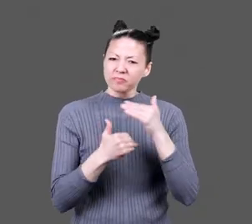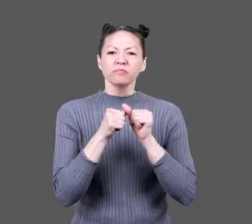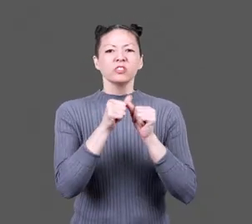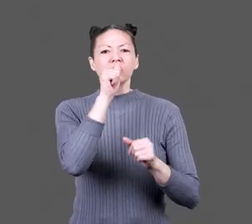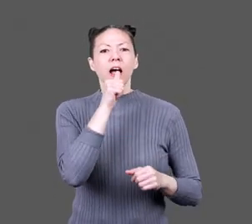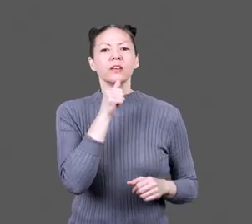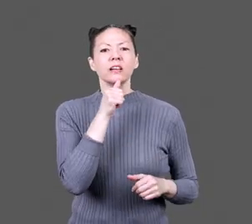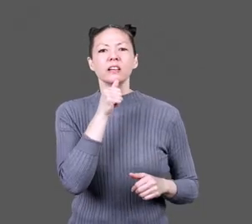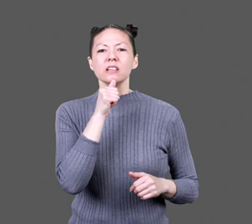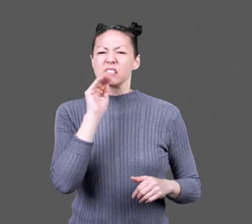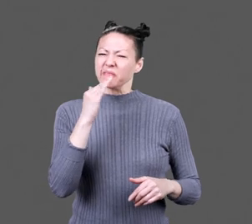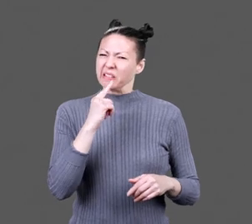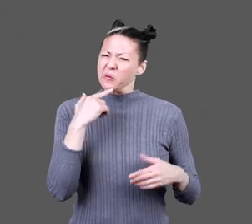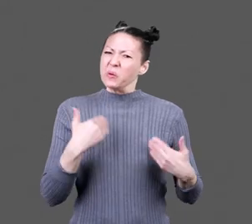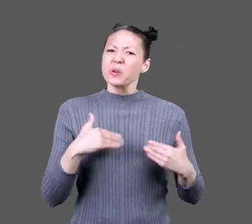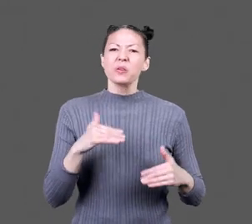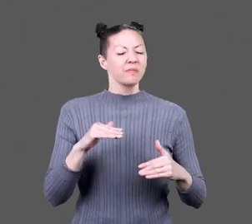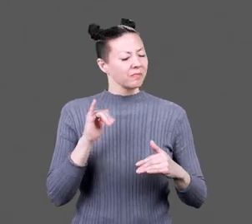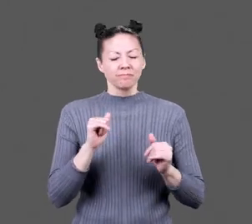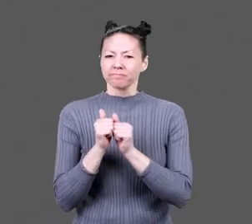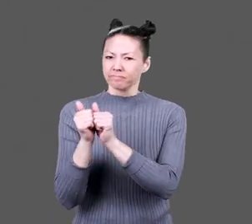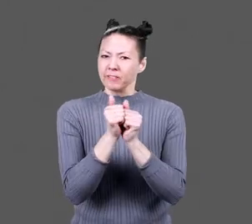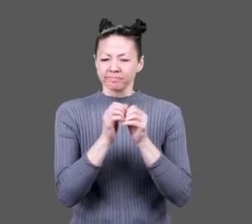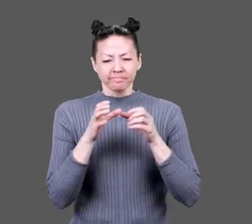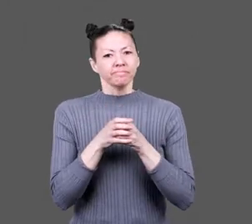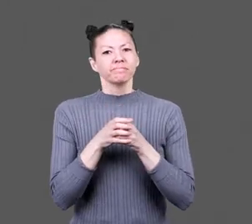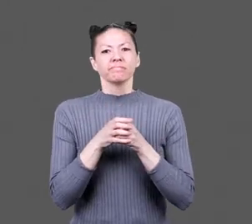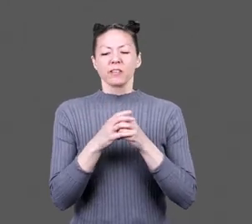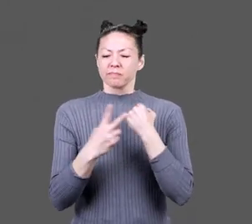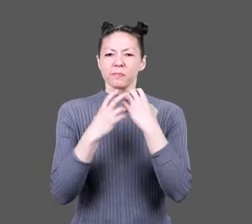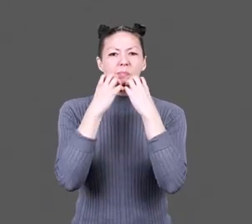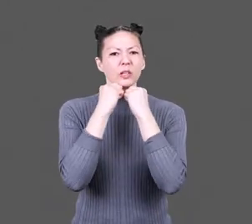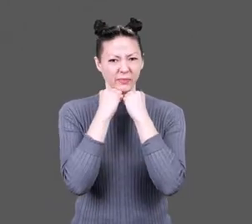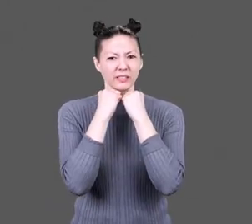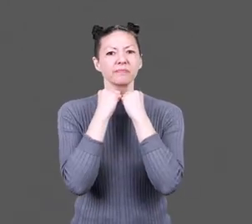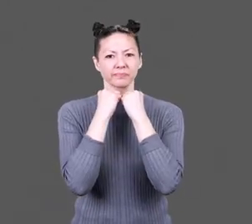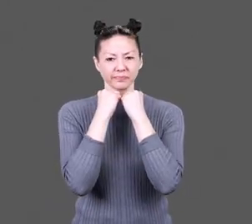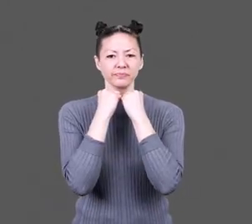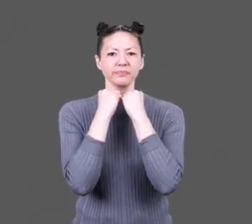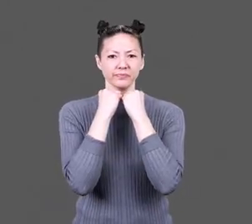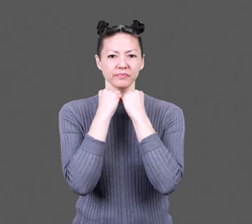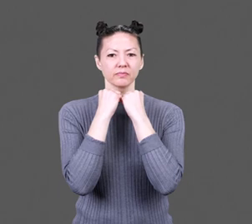find ways to endure this seemingly unbearable circumstance together and persevere.